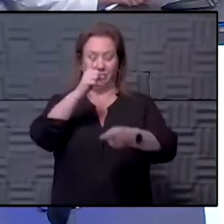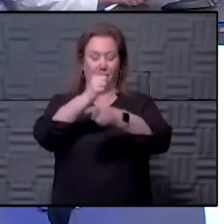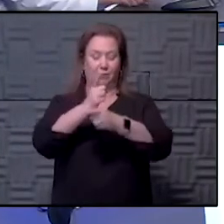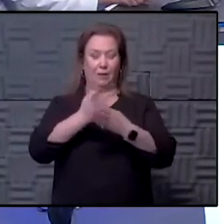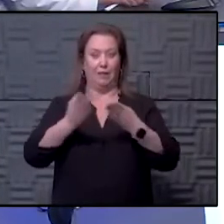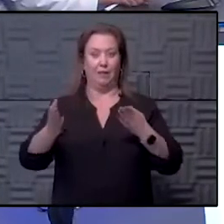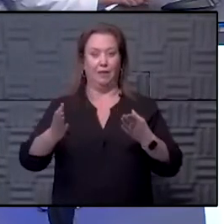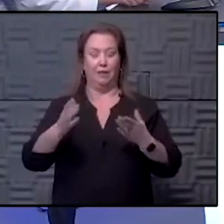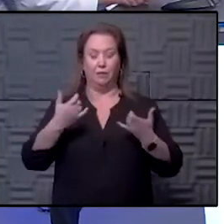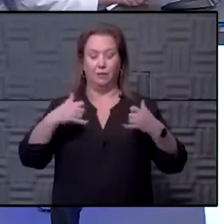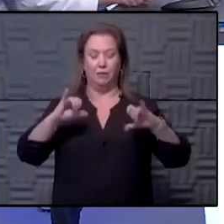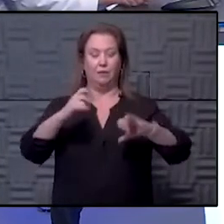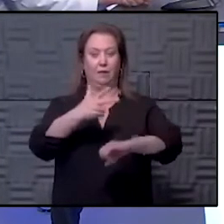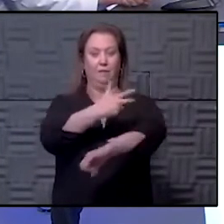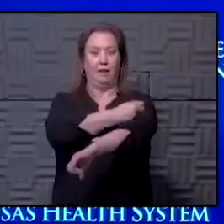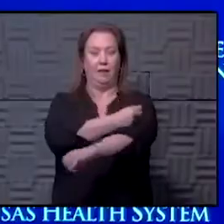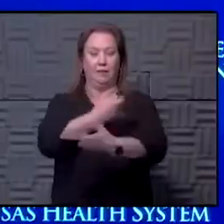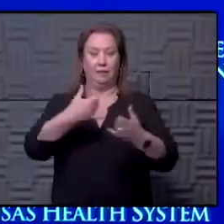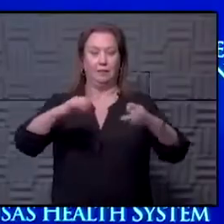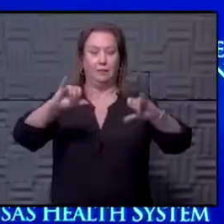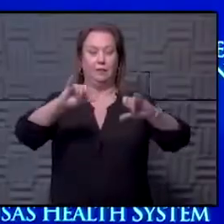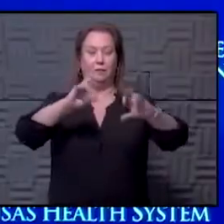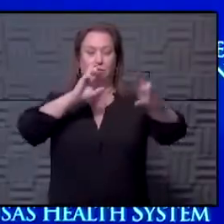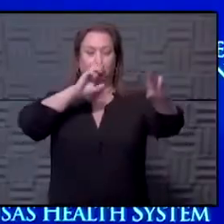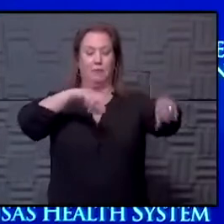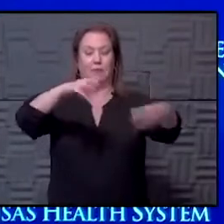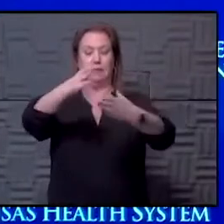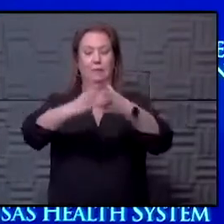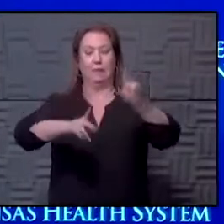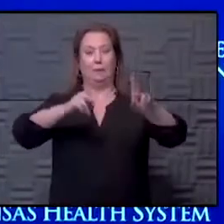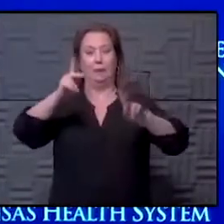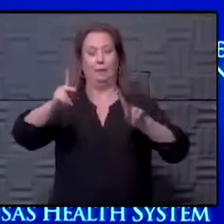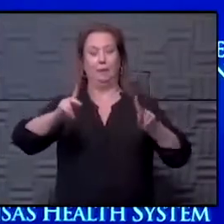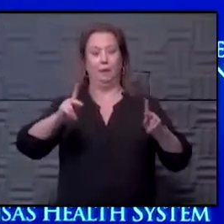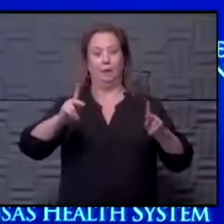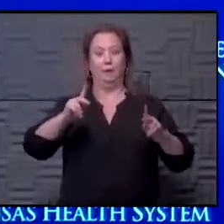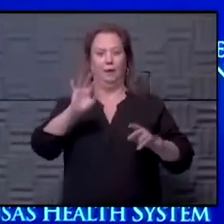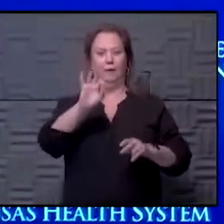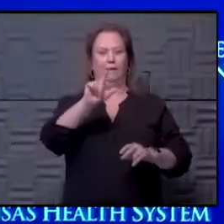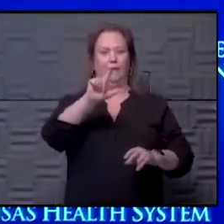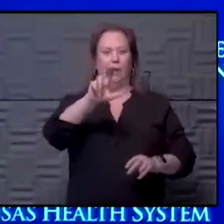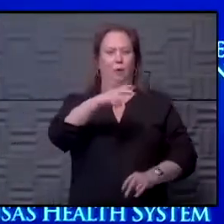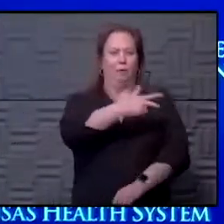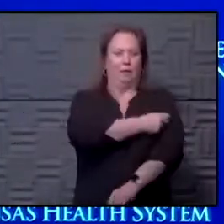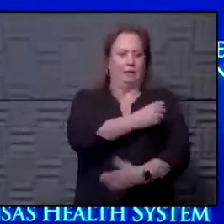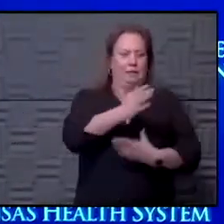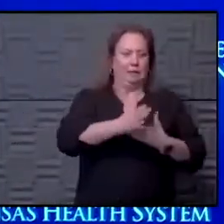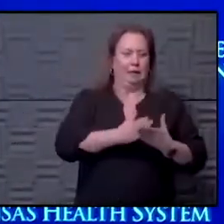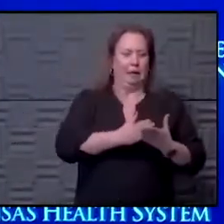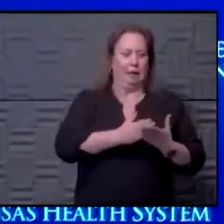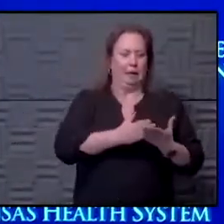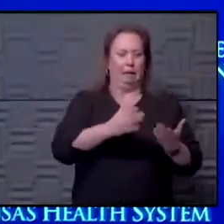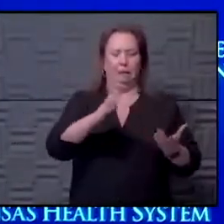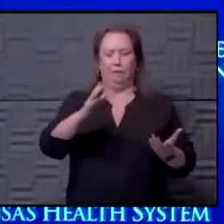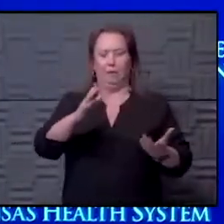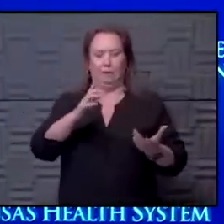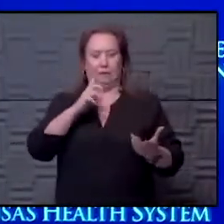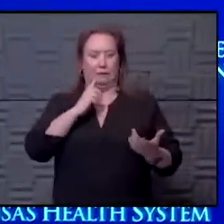absolutely the right thing to do. You're still going to get vaccinated. You're still going to get a response. Some people are like that with influenza vaccine. Some people are like that with the